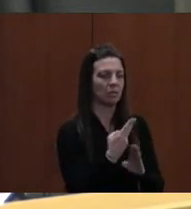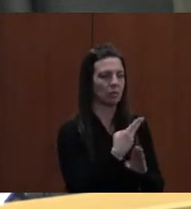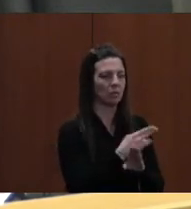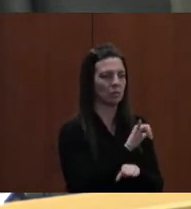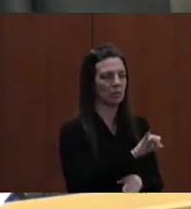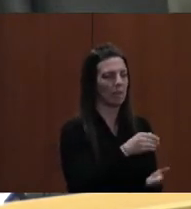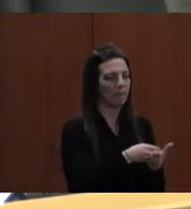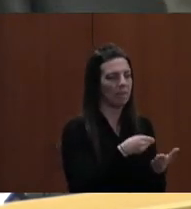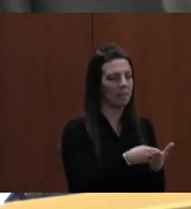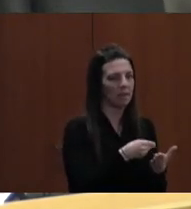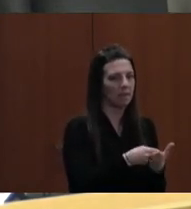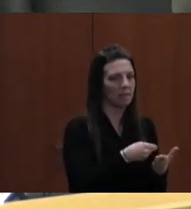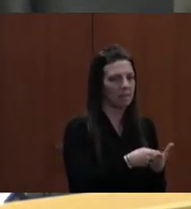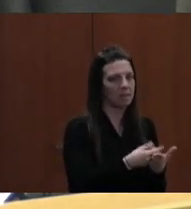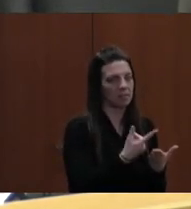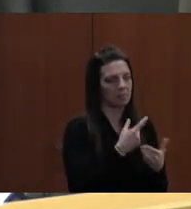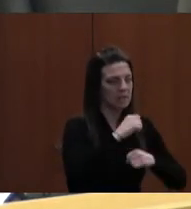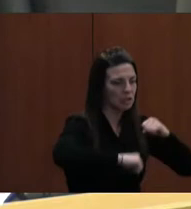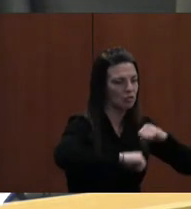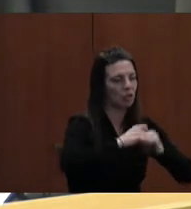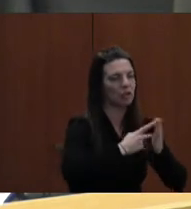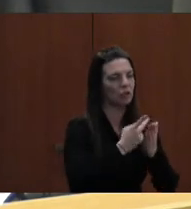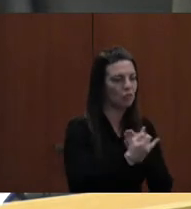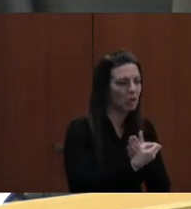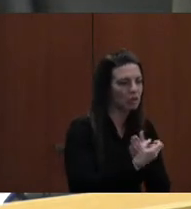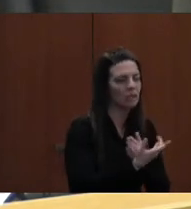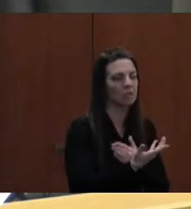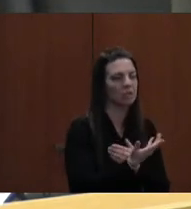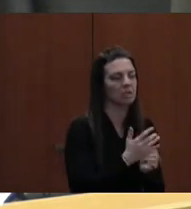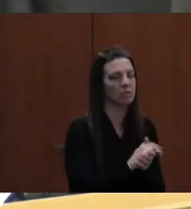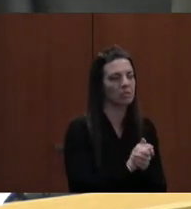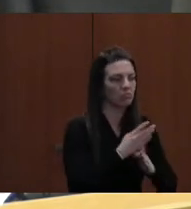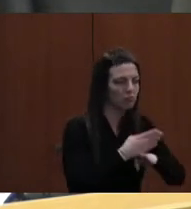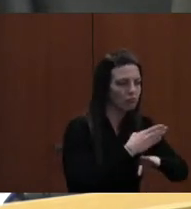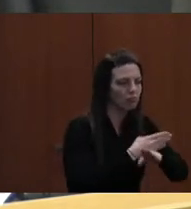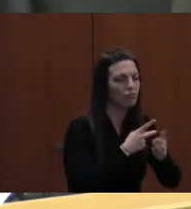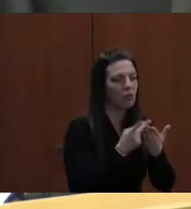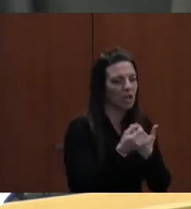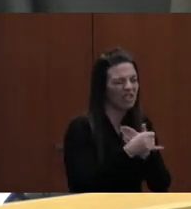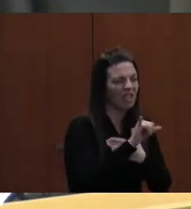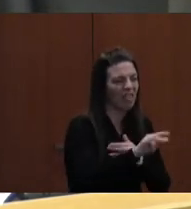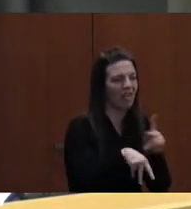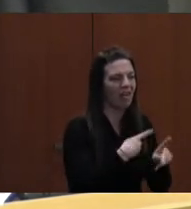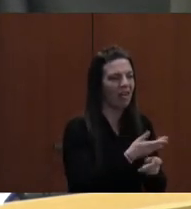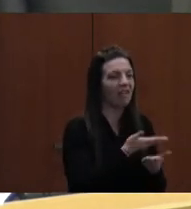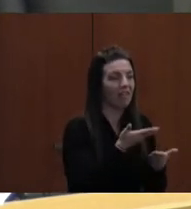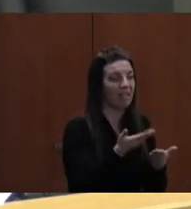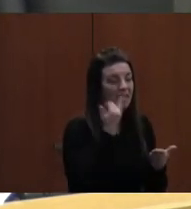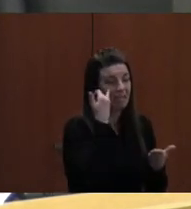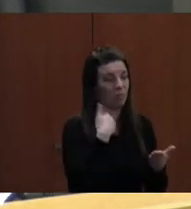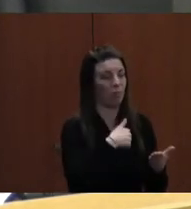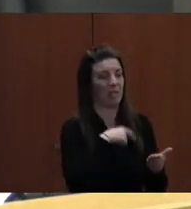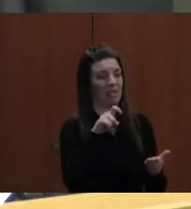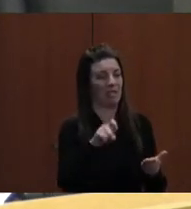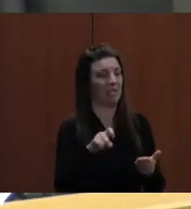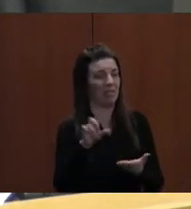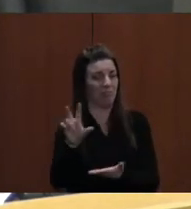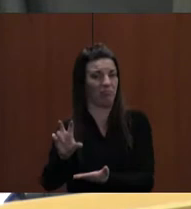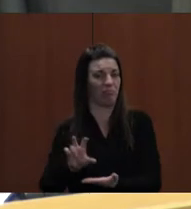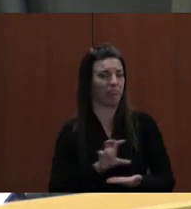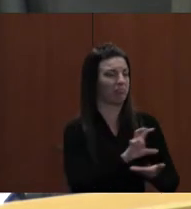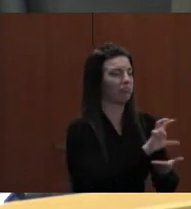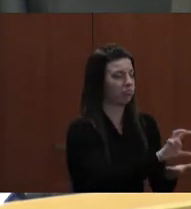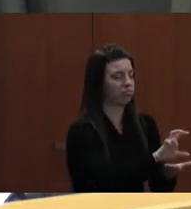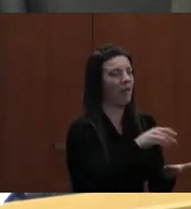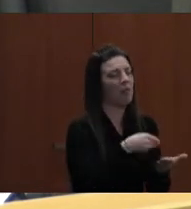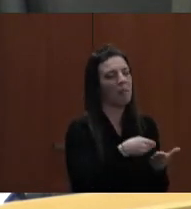boiler projects, electrical construction projects, those types of things. So we could reallocate those funds either for staffing, for